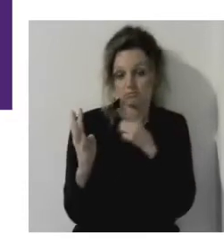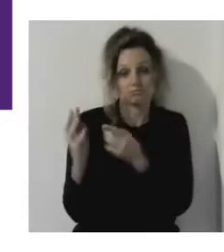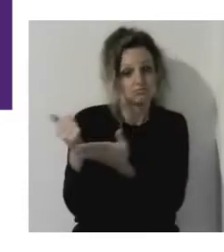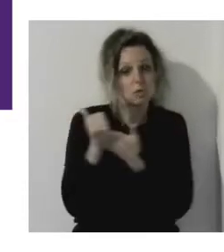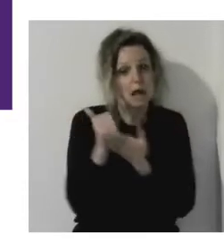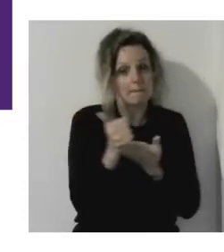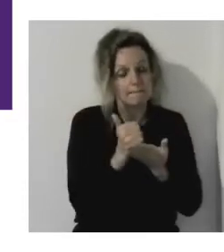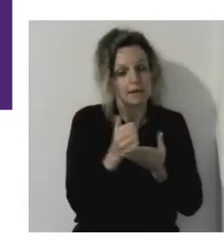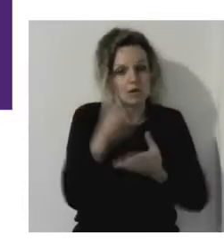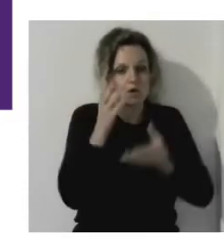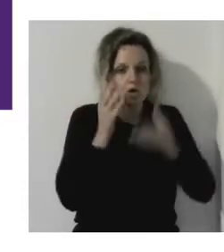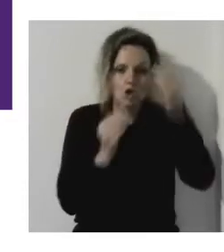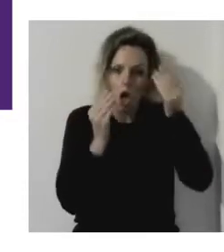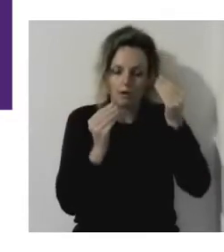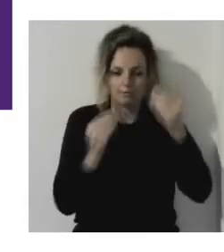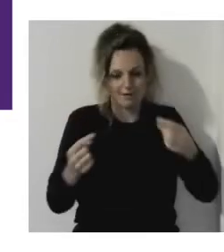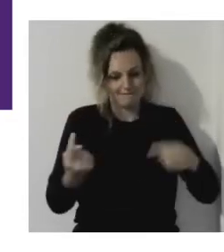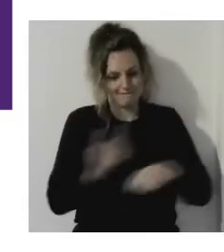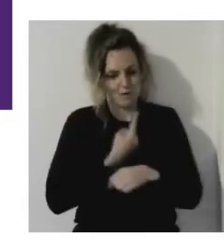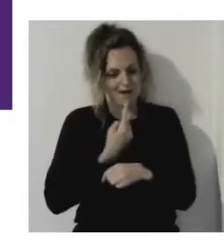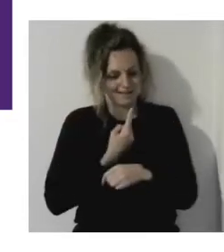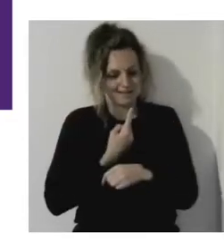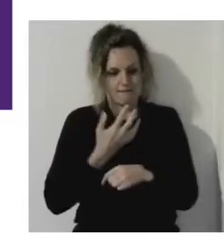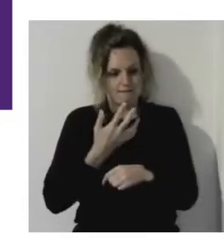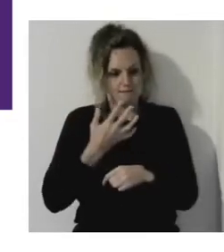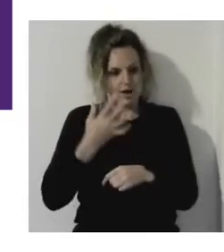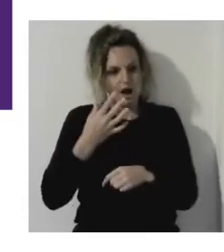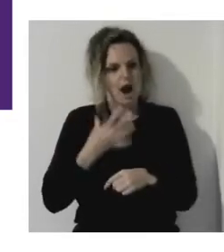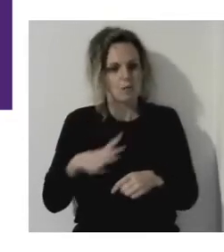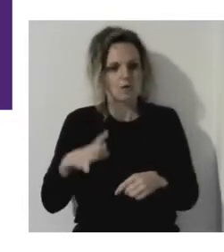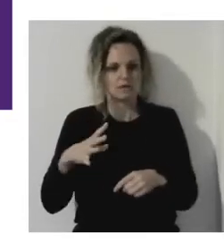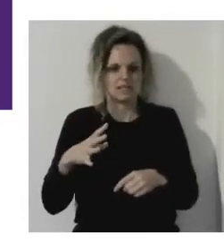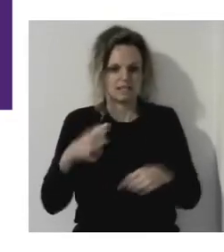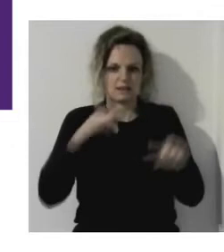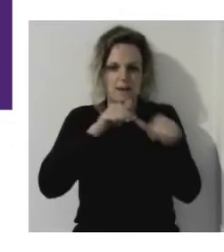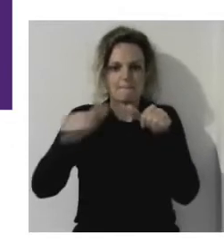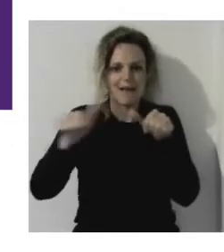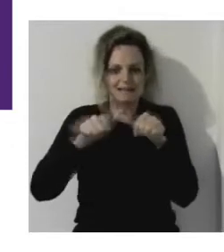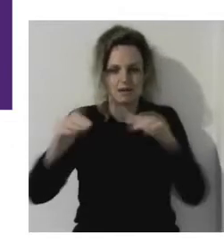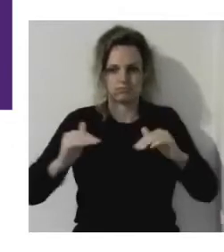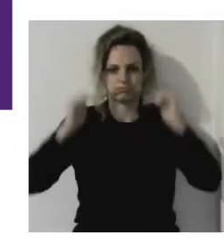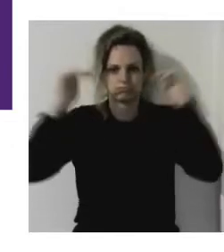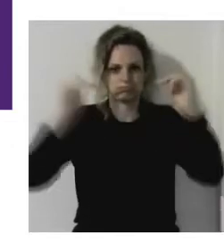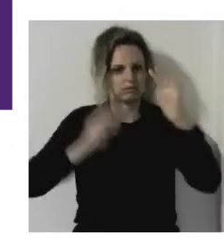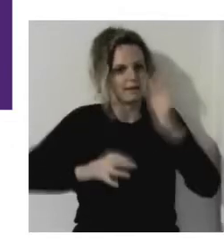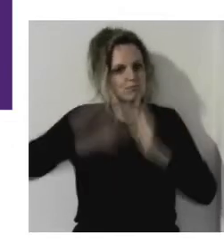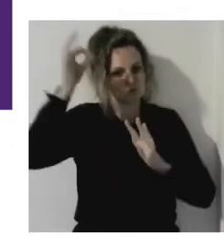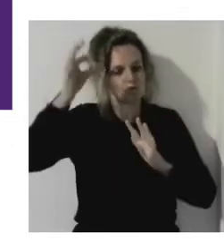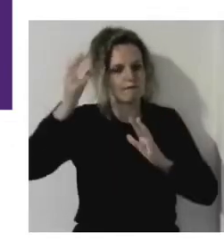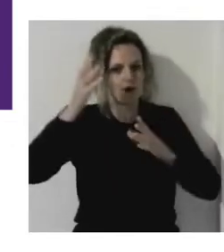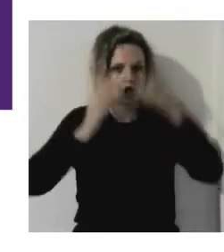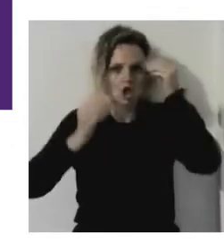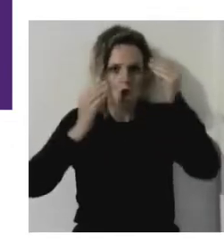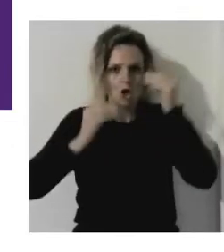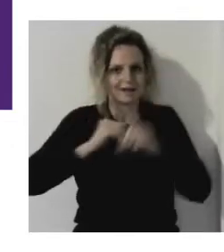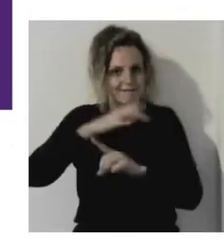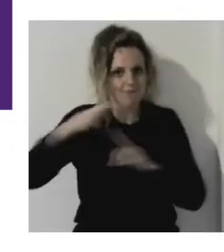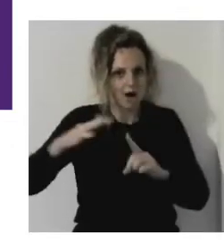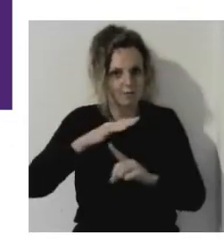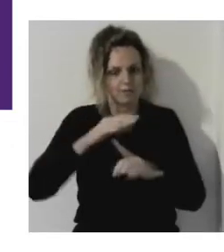a better learning environment where my strengths would come. funnily enough, classically, I struggle with quizzes when you have dyslexia,